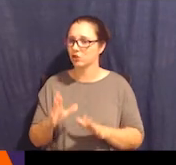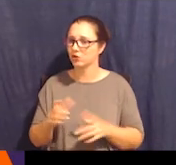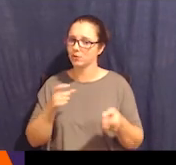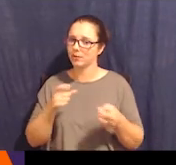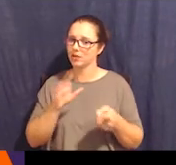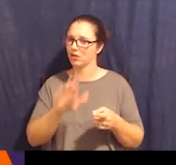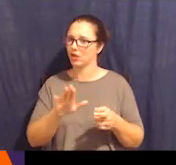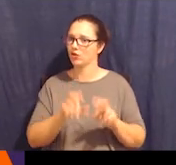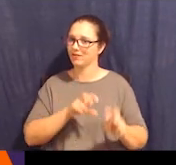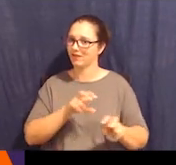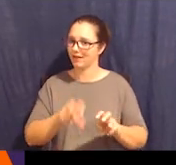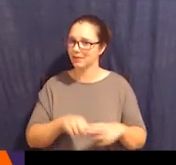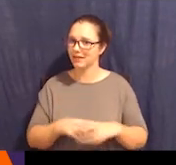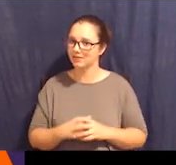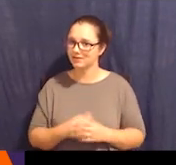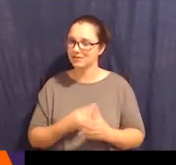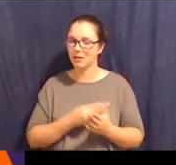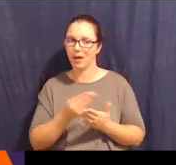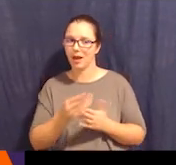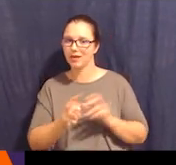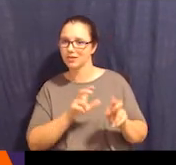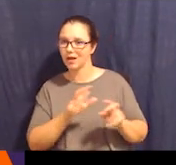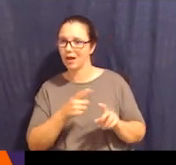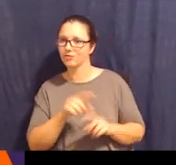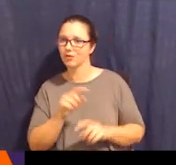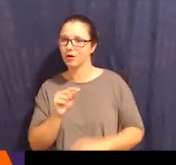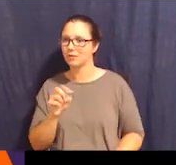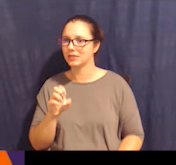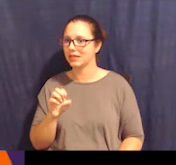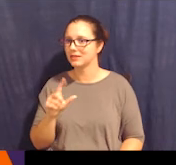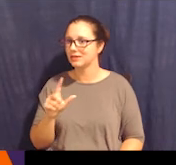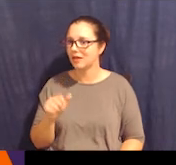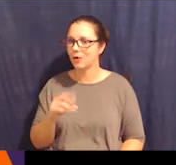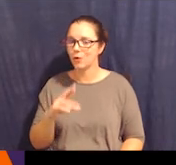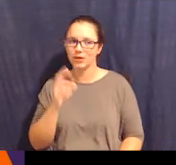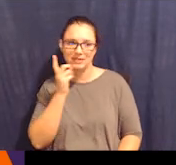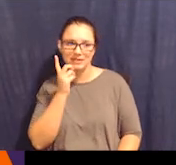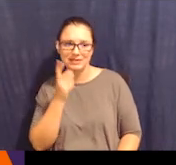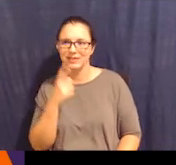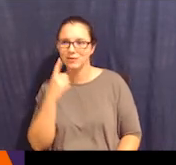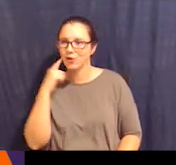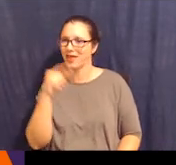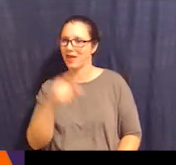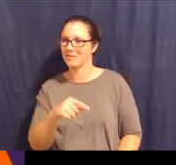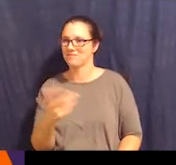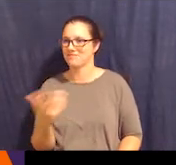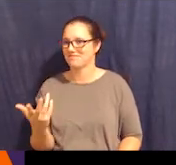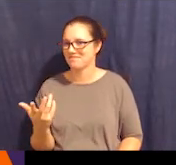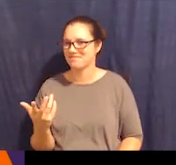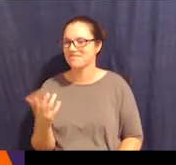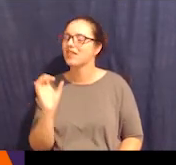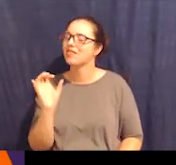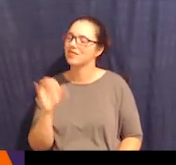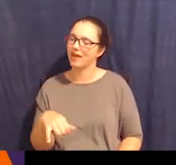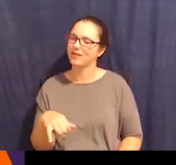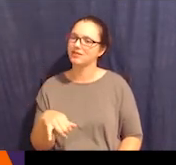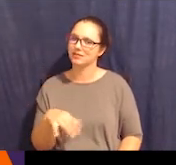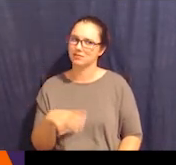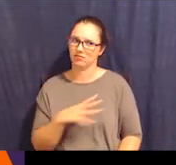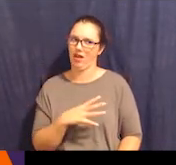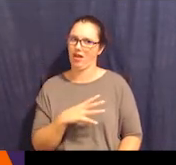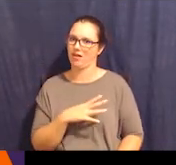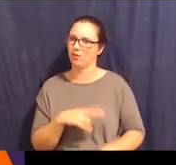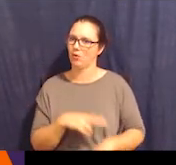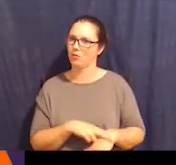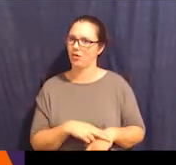or Disney for them. And that's perfectly fine. It's perfectly normal. And so with or without a